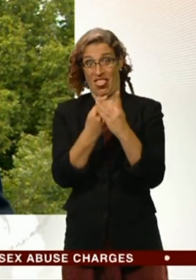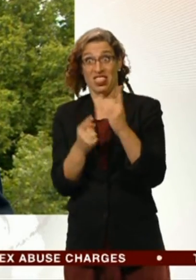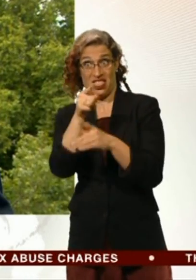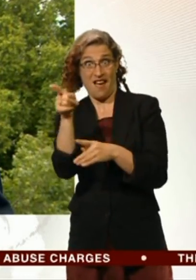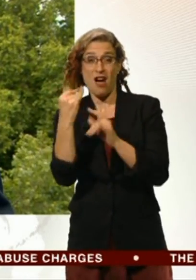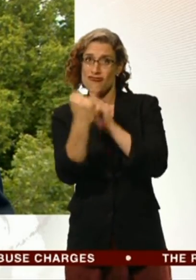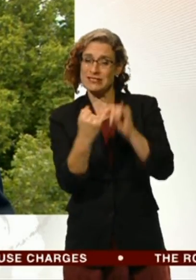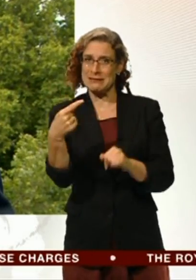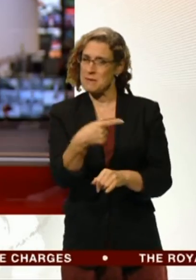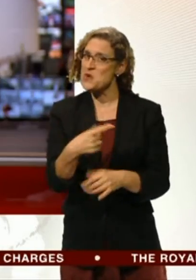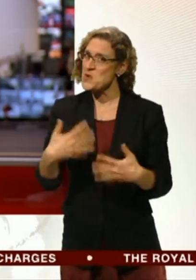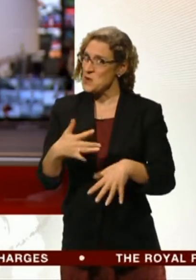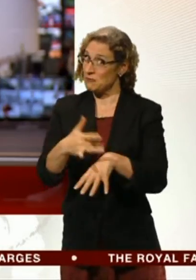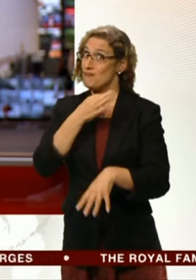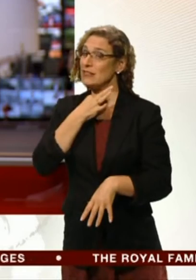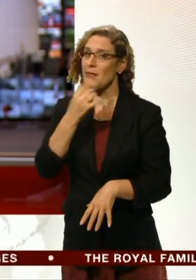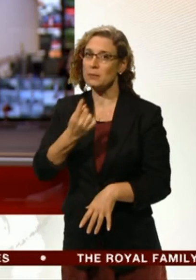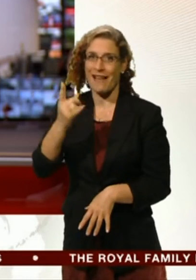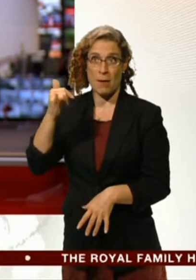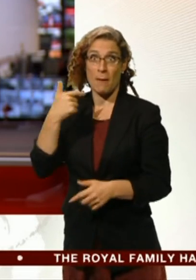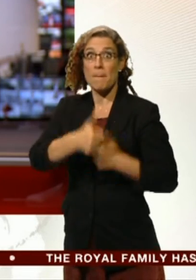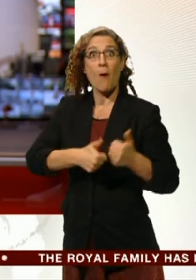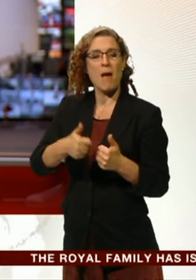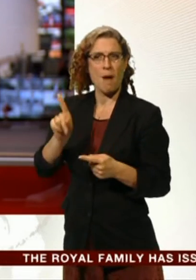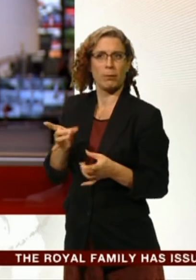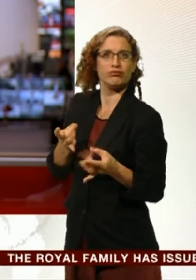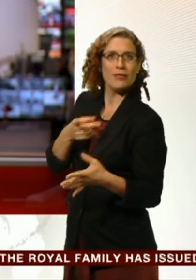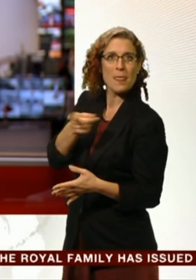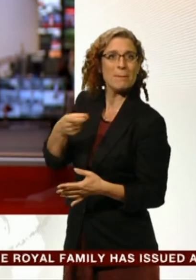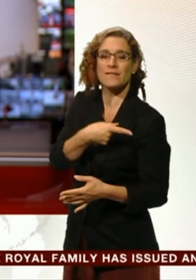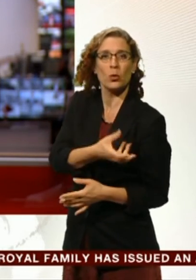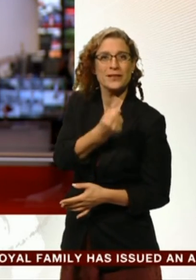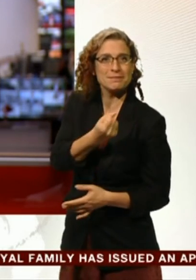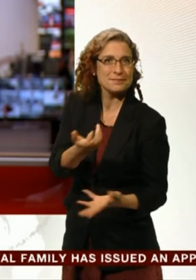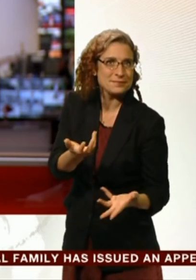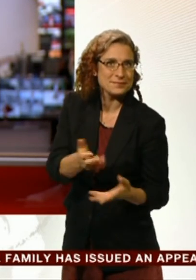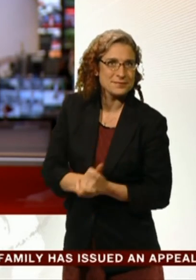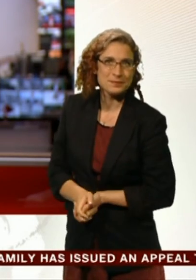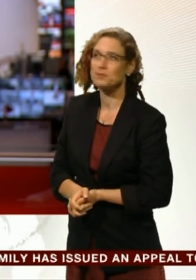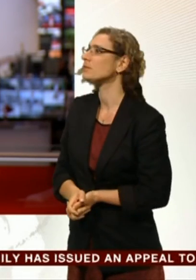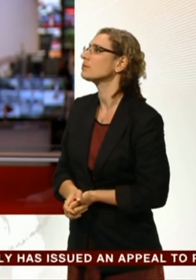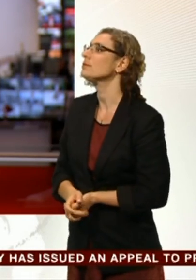Thank you very much. Ross Hawkins there. A trader accused of contributing to the stock market flash crash in 2010.-stop Corbyn. He